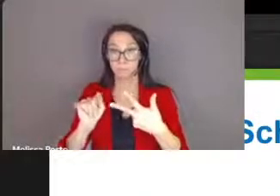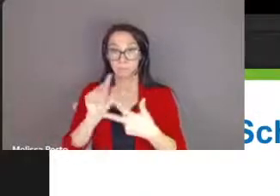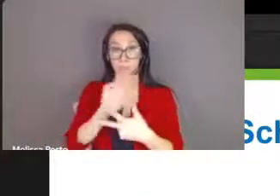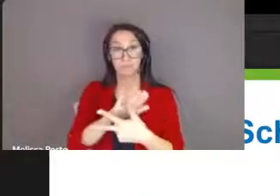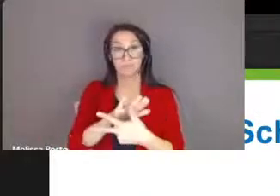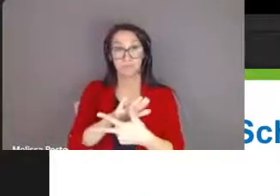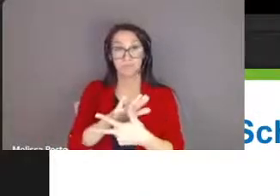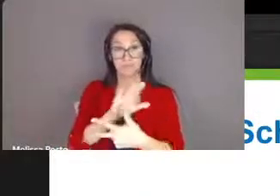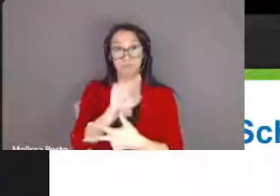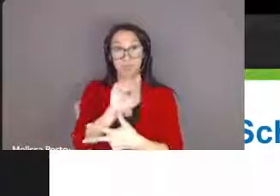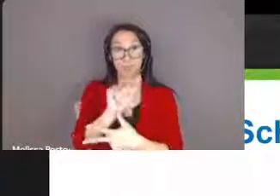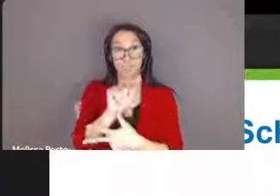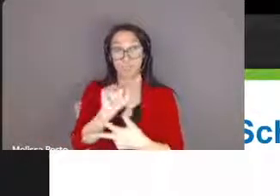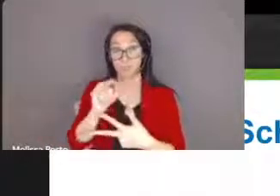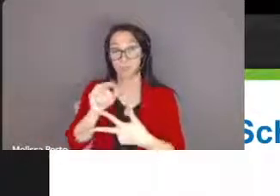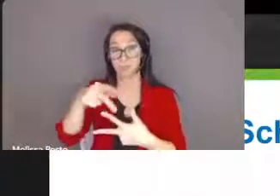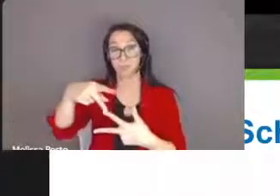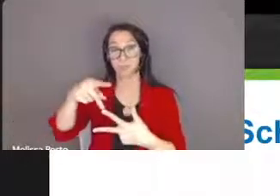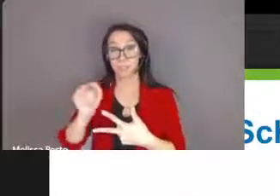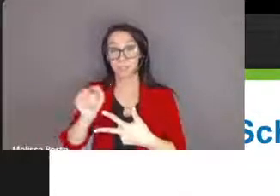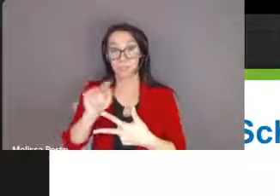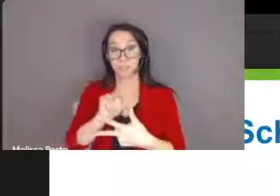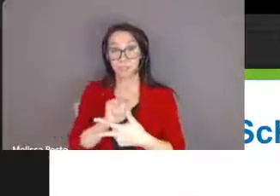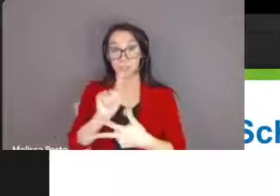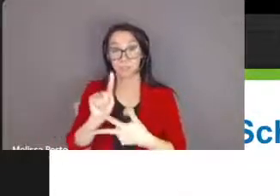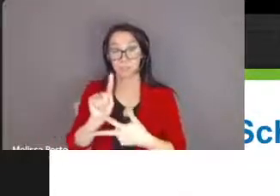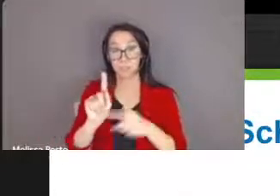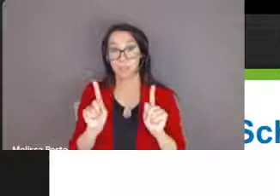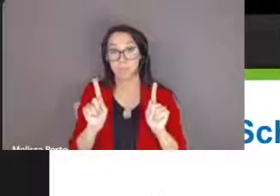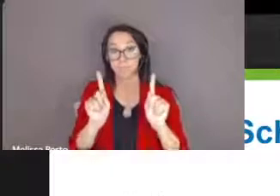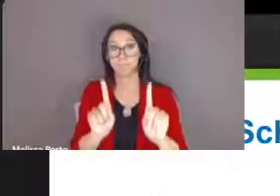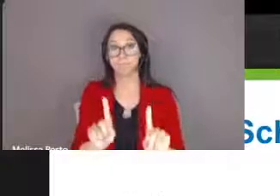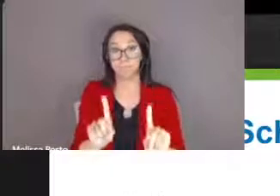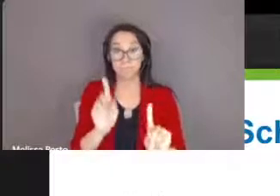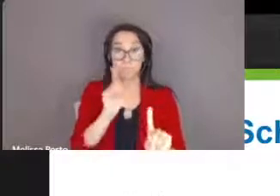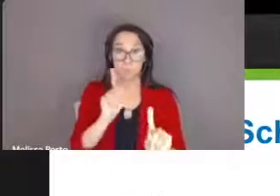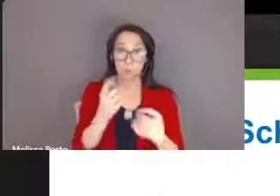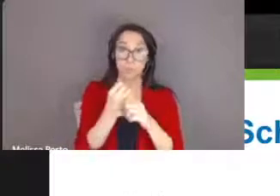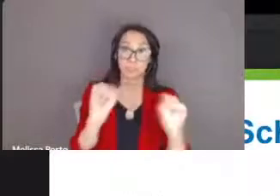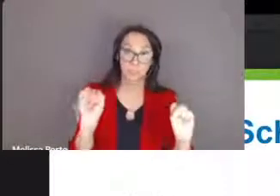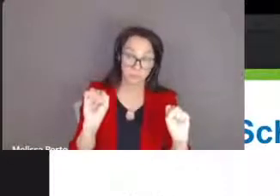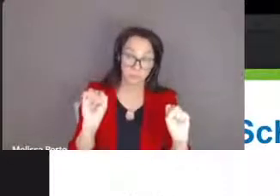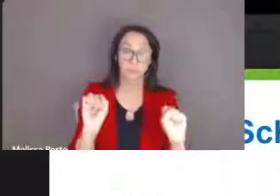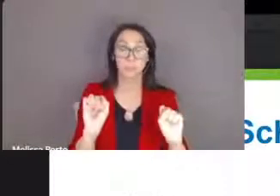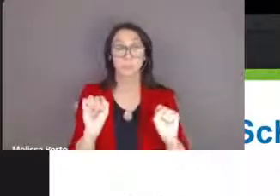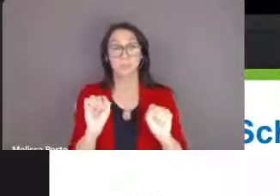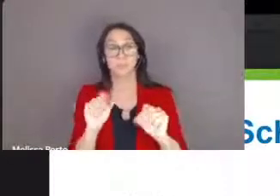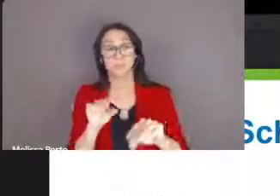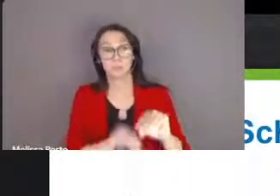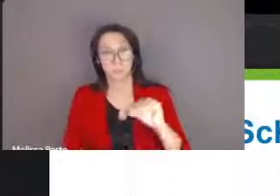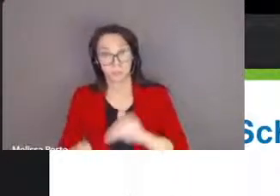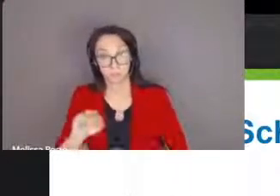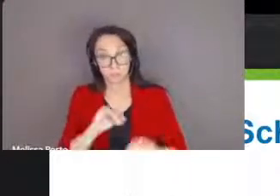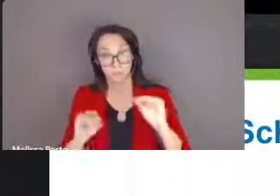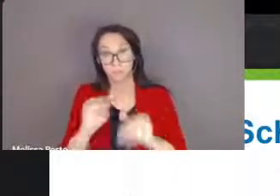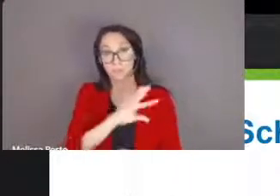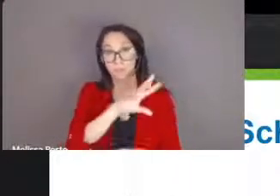services include consultation for safety mobility access and participation in school